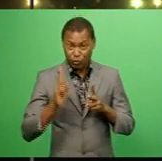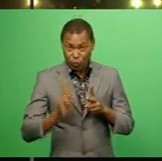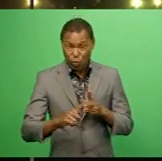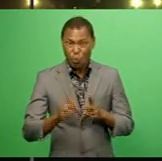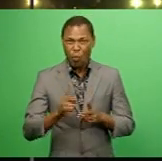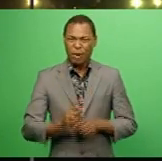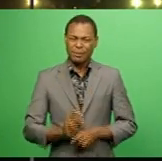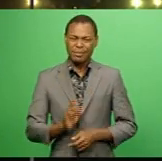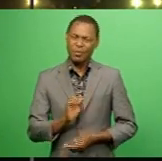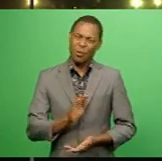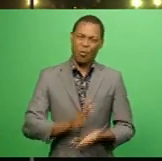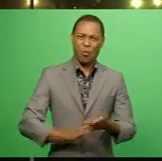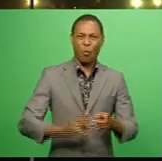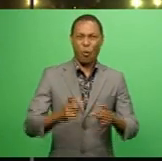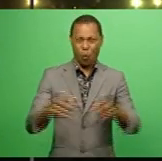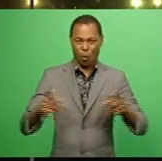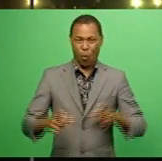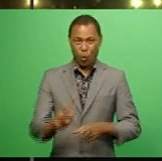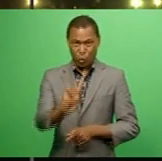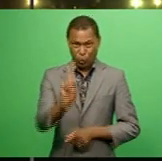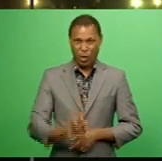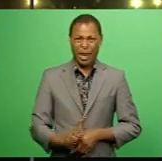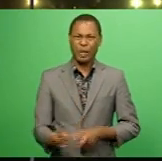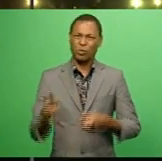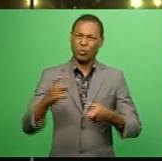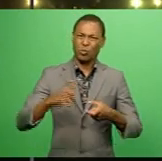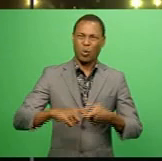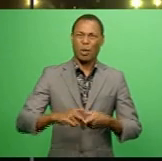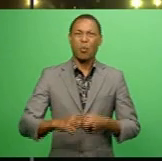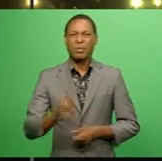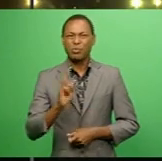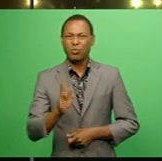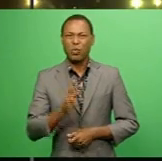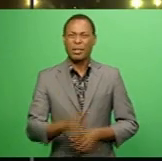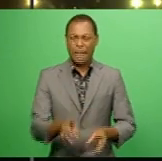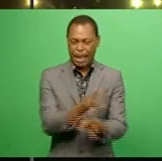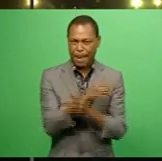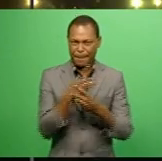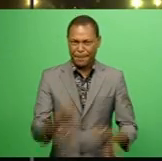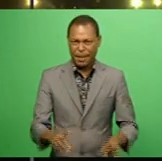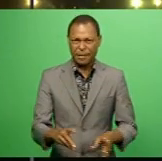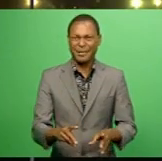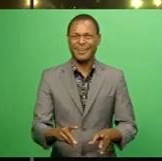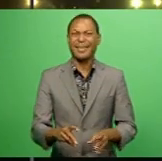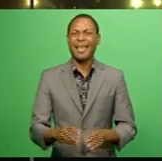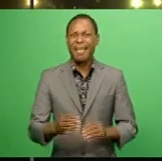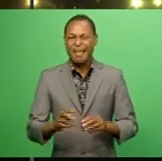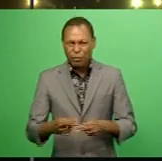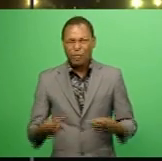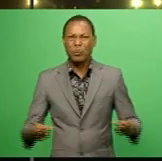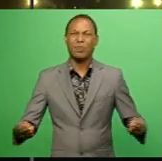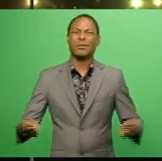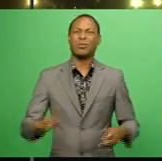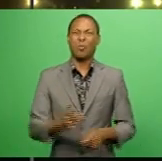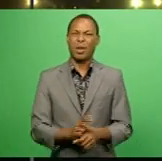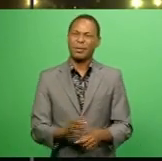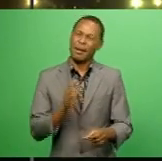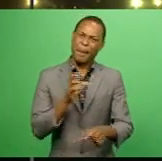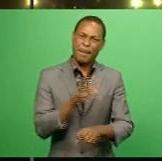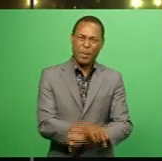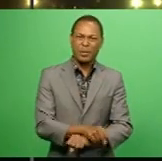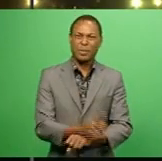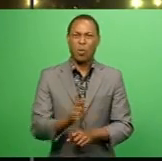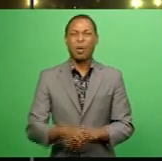in the Suba High Court today. The two are jointly charged with one count of damaging property, one count of criminal trespass, two counts of